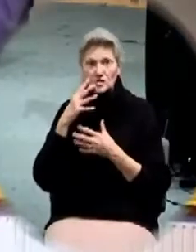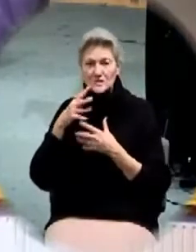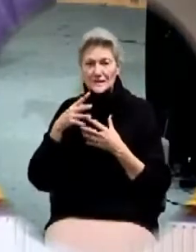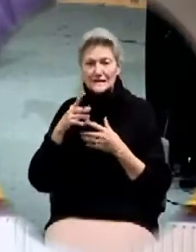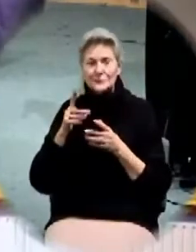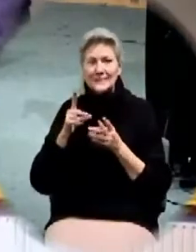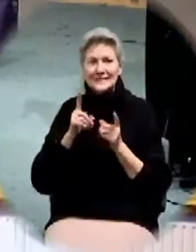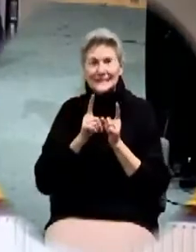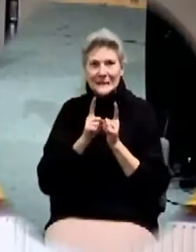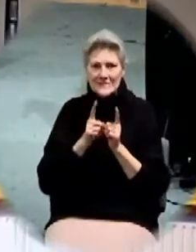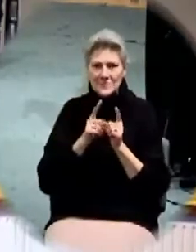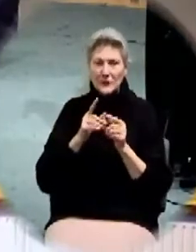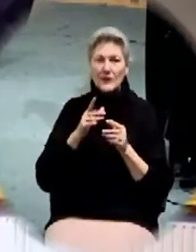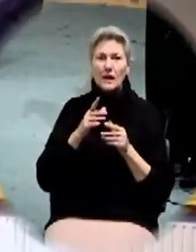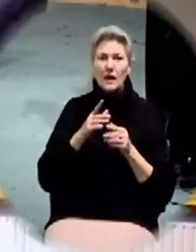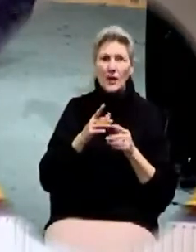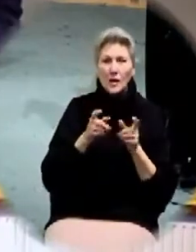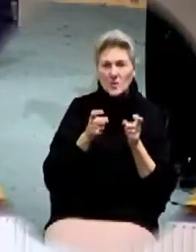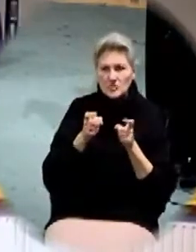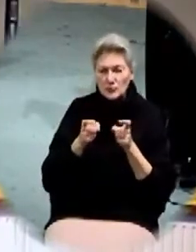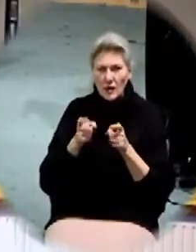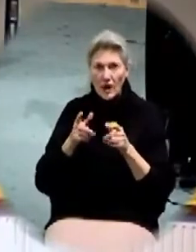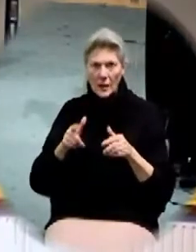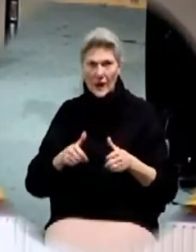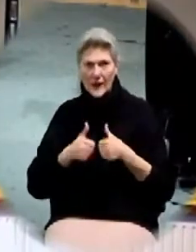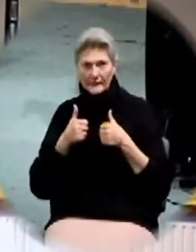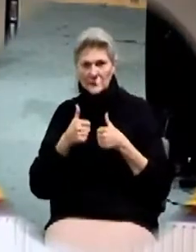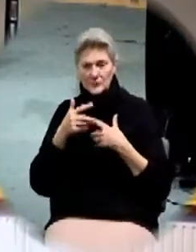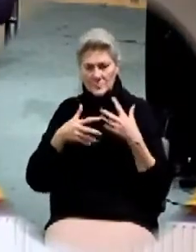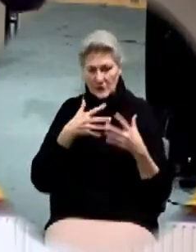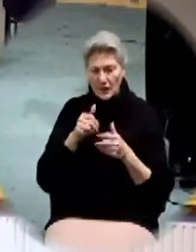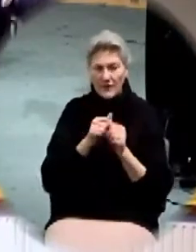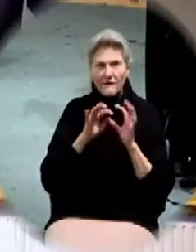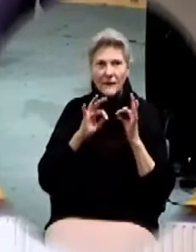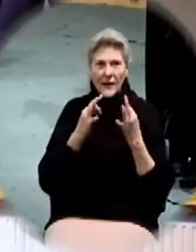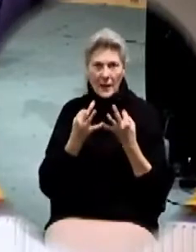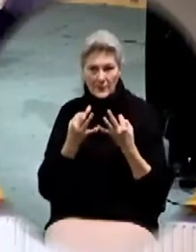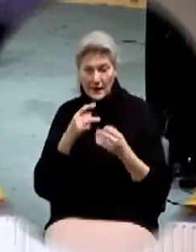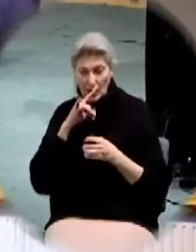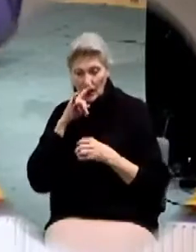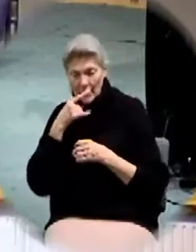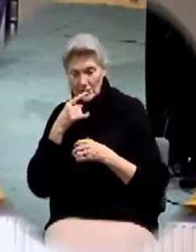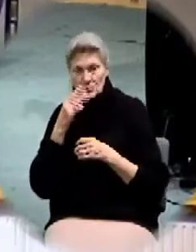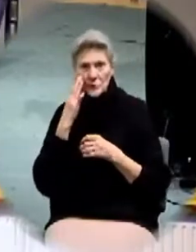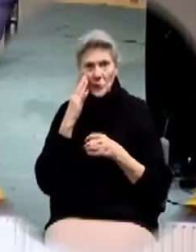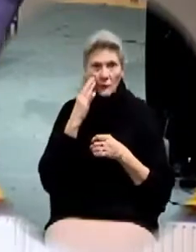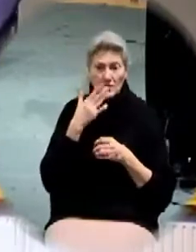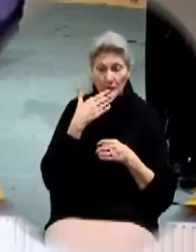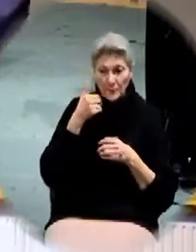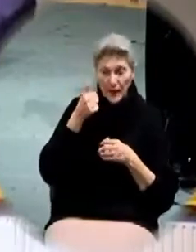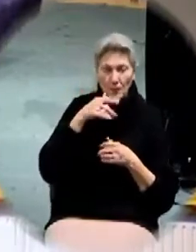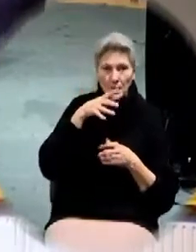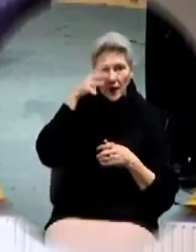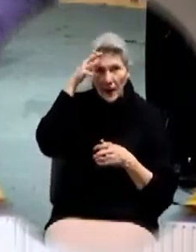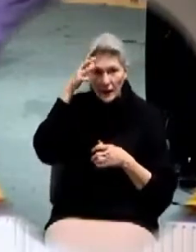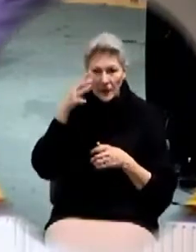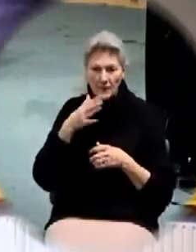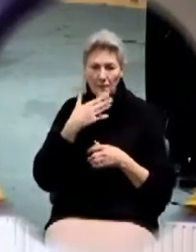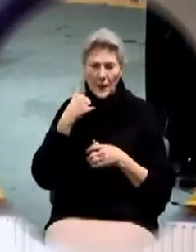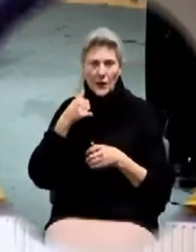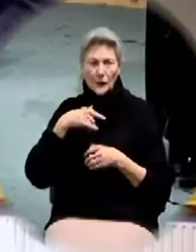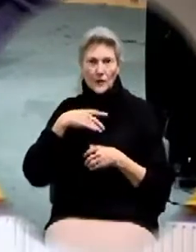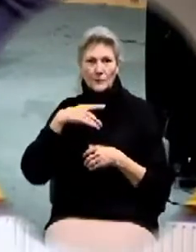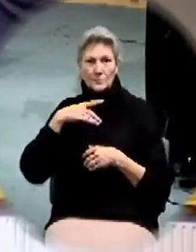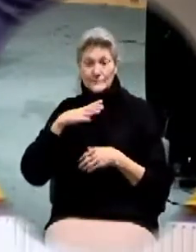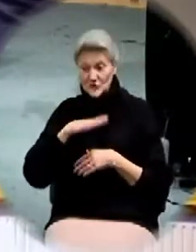we should be a better spouse. We know we should be a better parent. We know we should be a better kid. We know, we know, we know what we should, what we should, what we should, but we